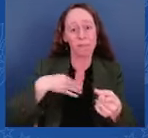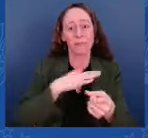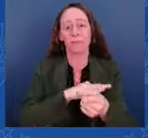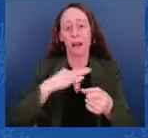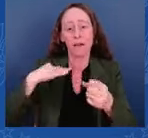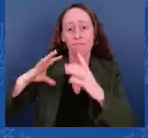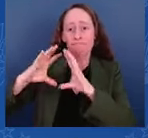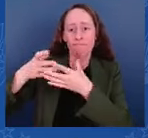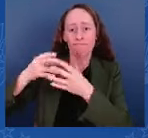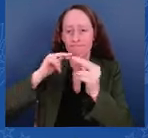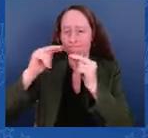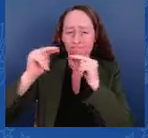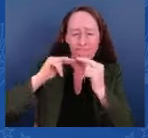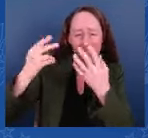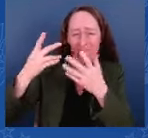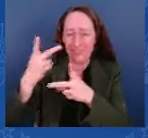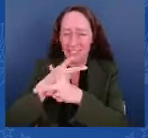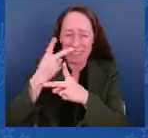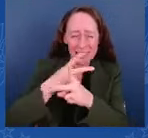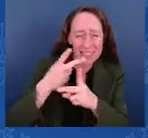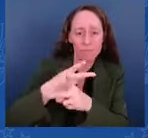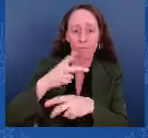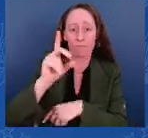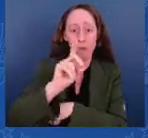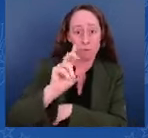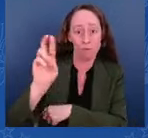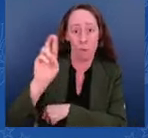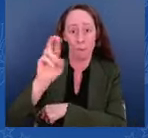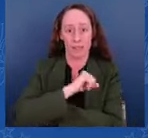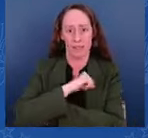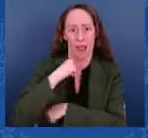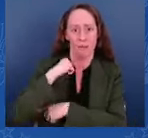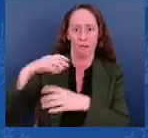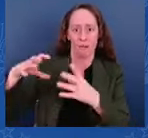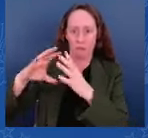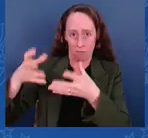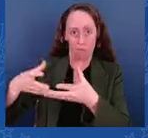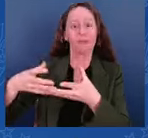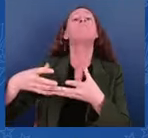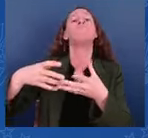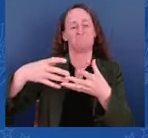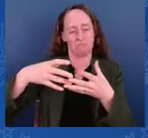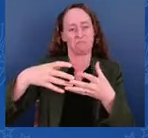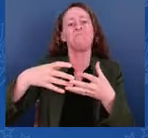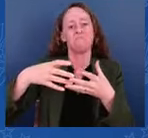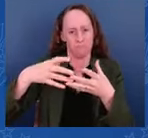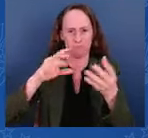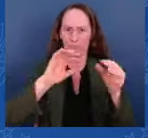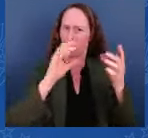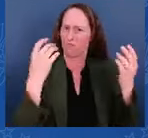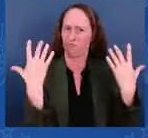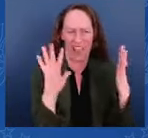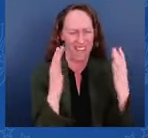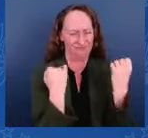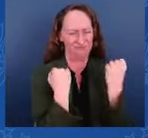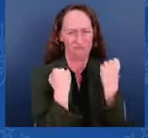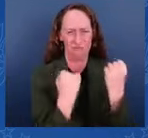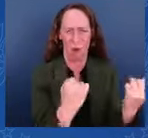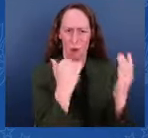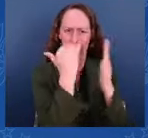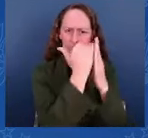to a clear, clear bipartisan deal. It was the strongest border security agreement in decades.